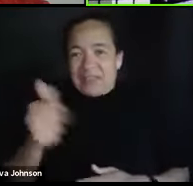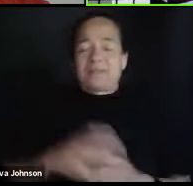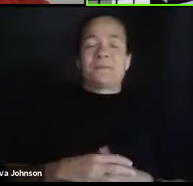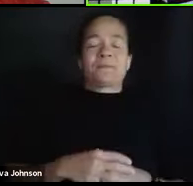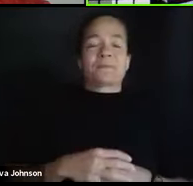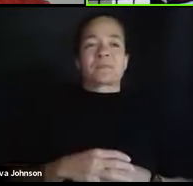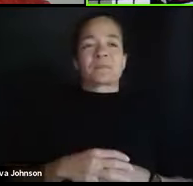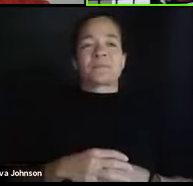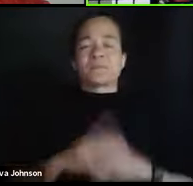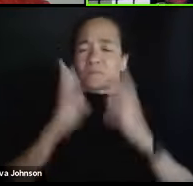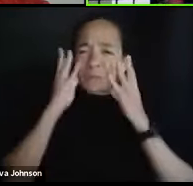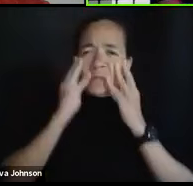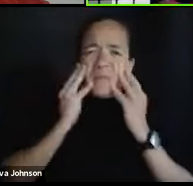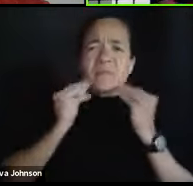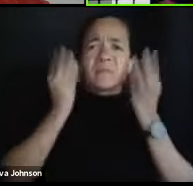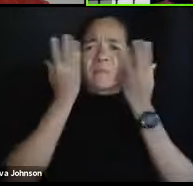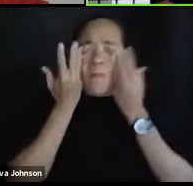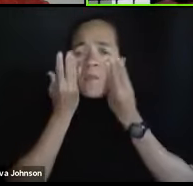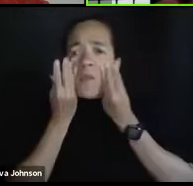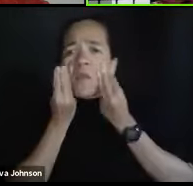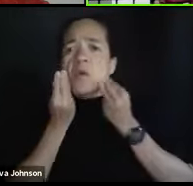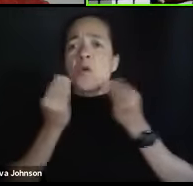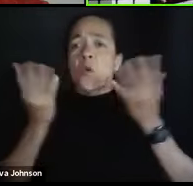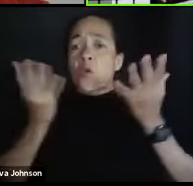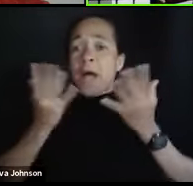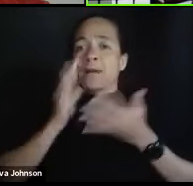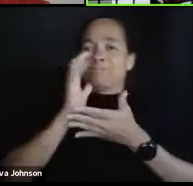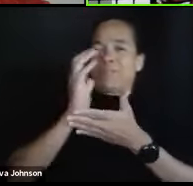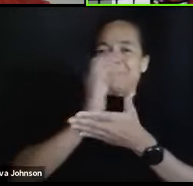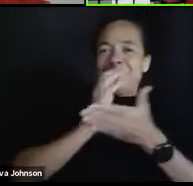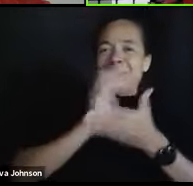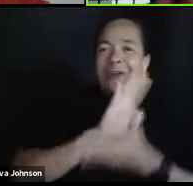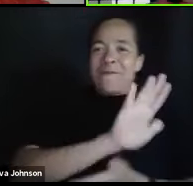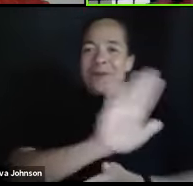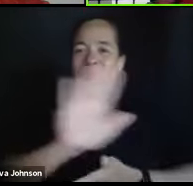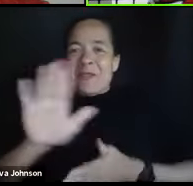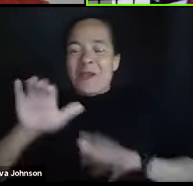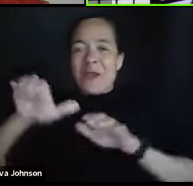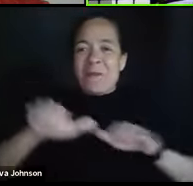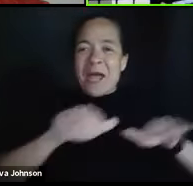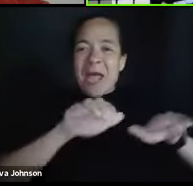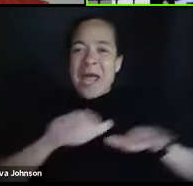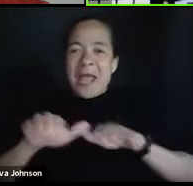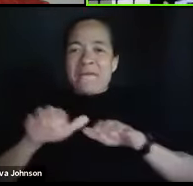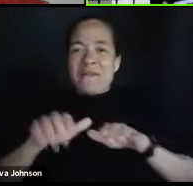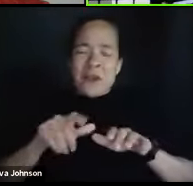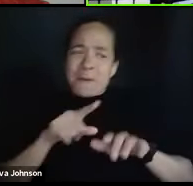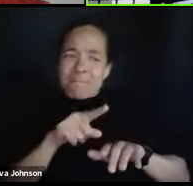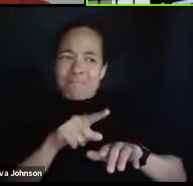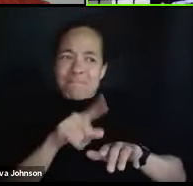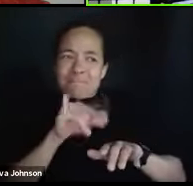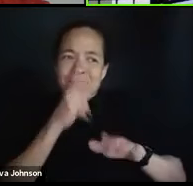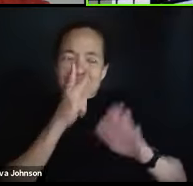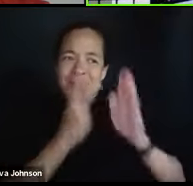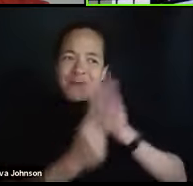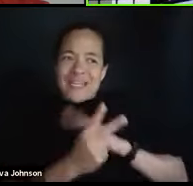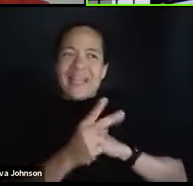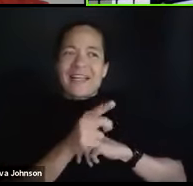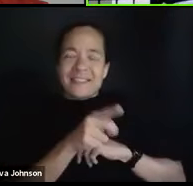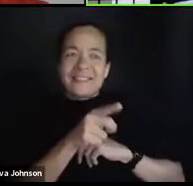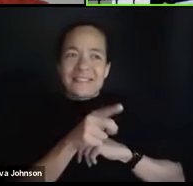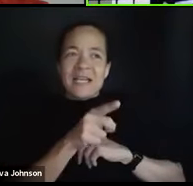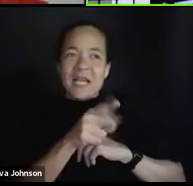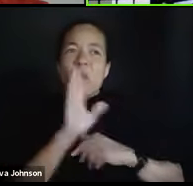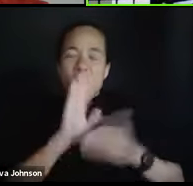observing student behavior and being able to predict which behaviors will result